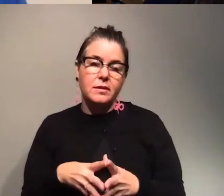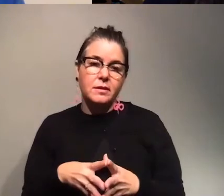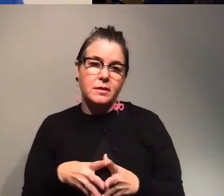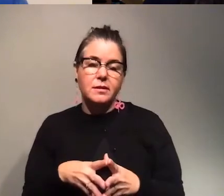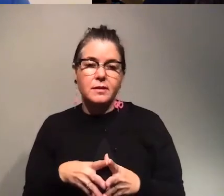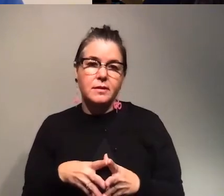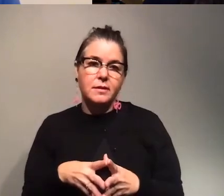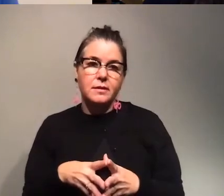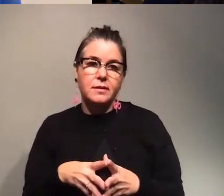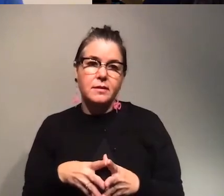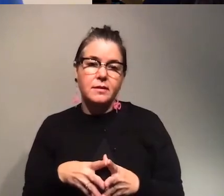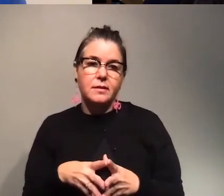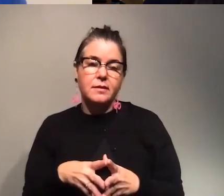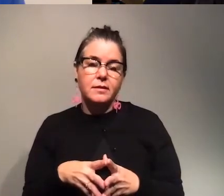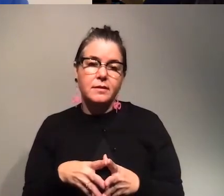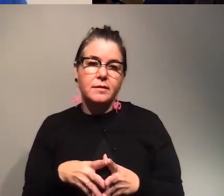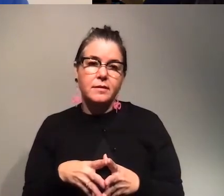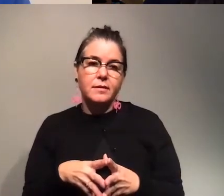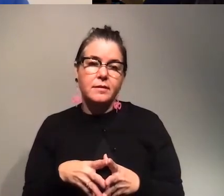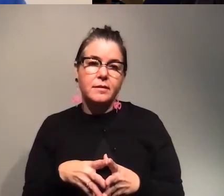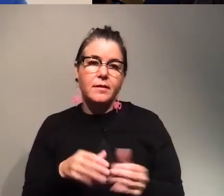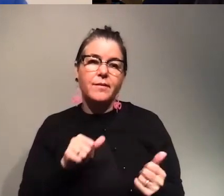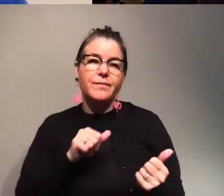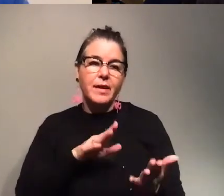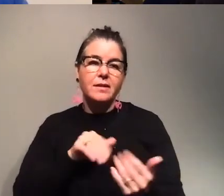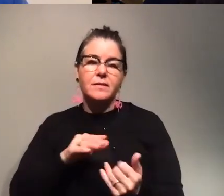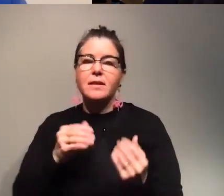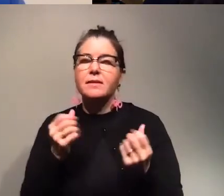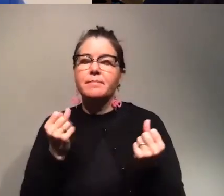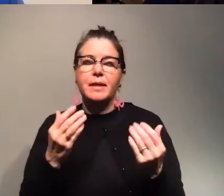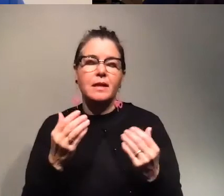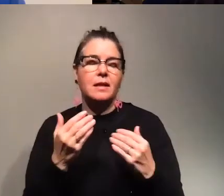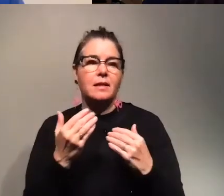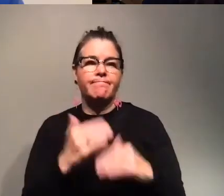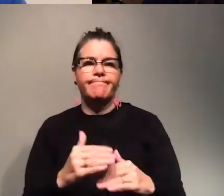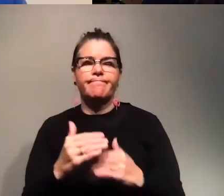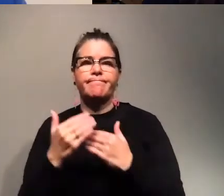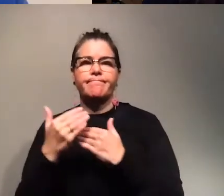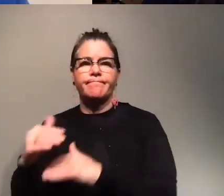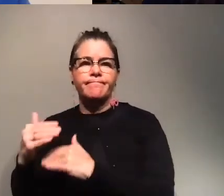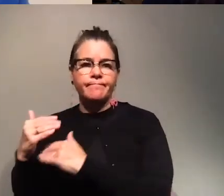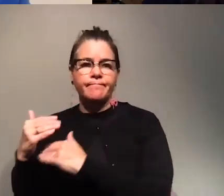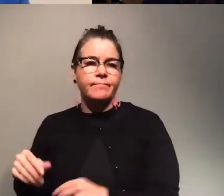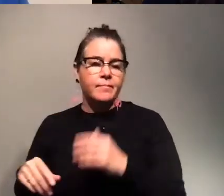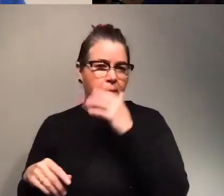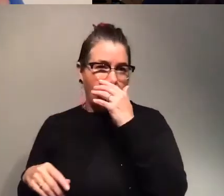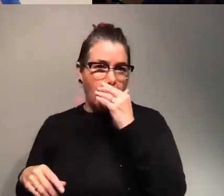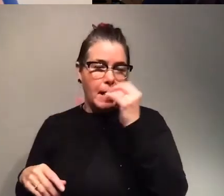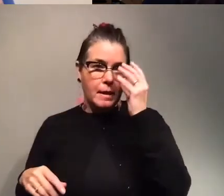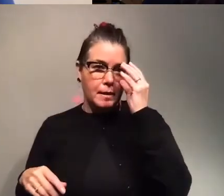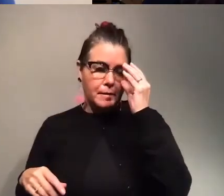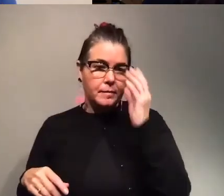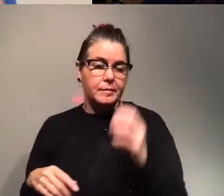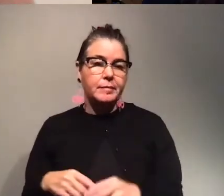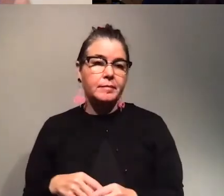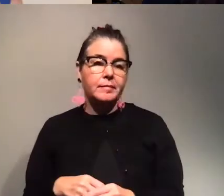had faced several restrictions conversations um that is just uh coming from